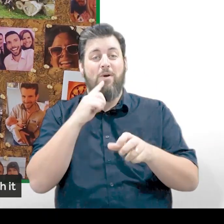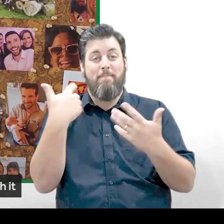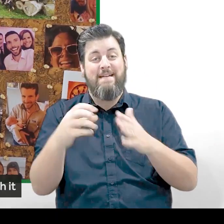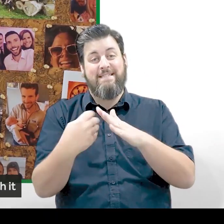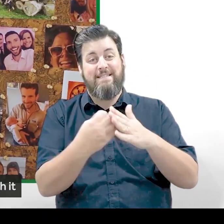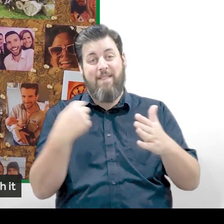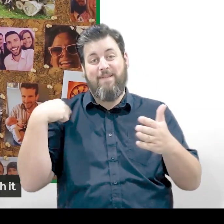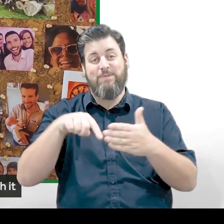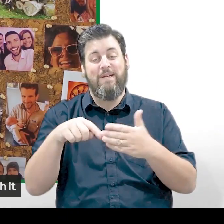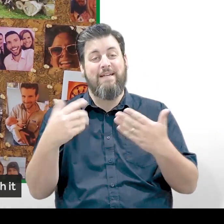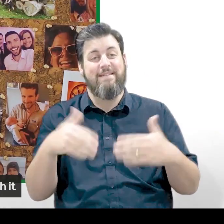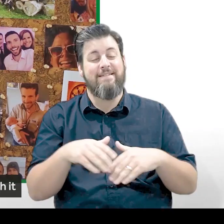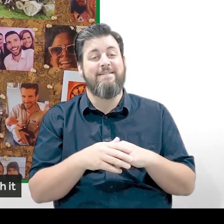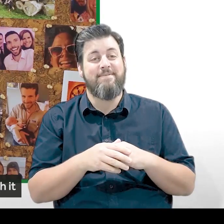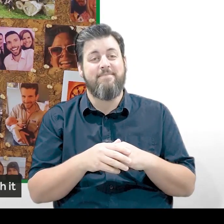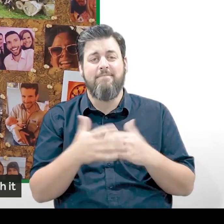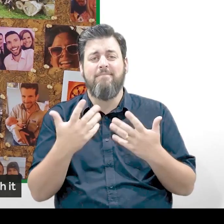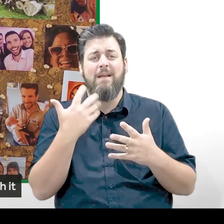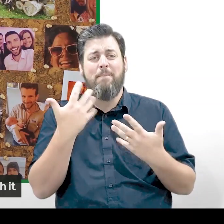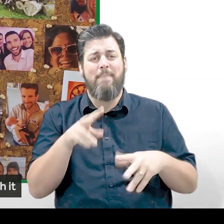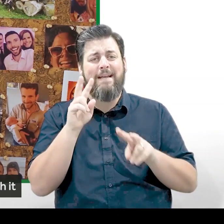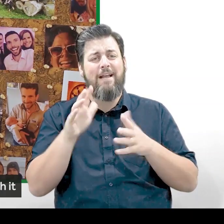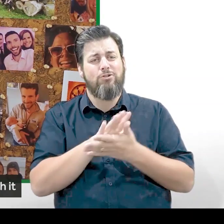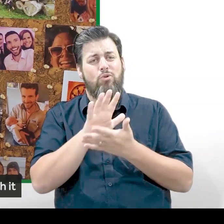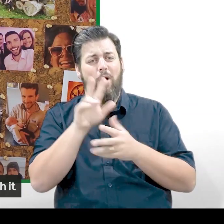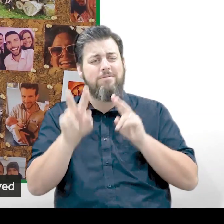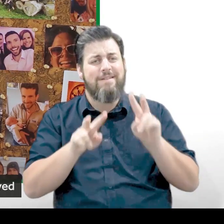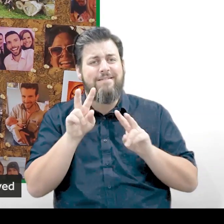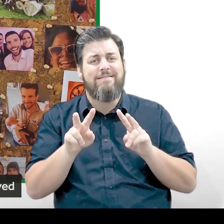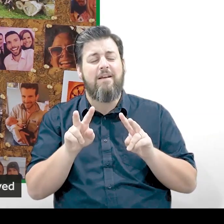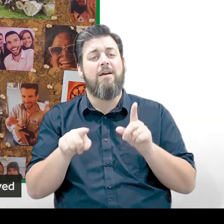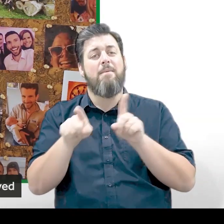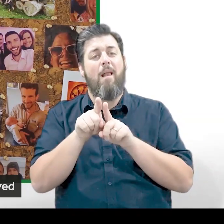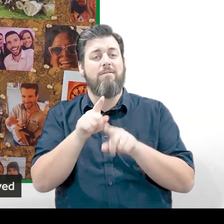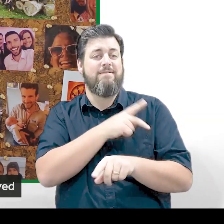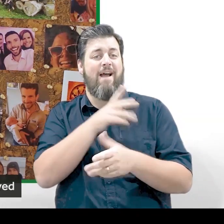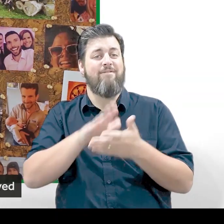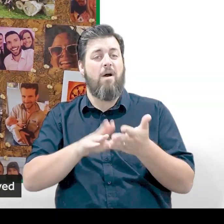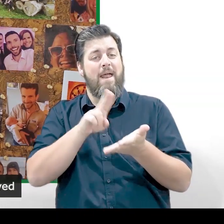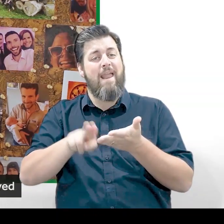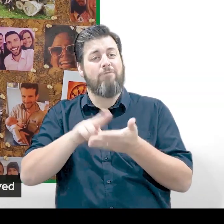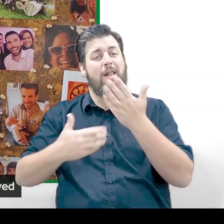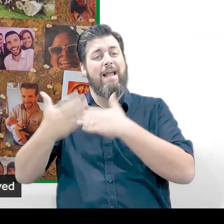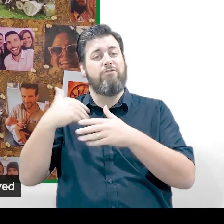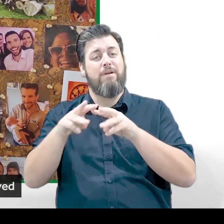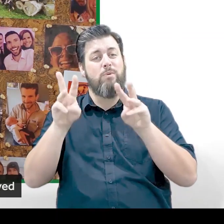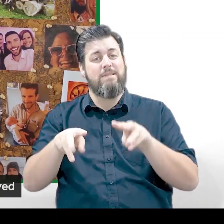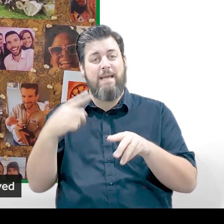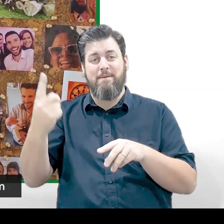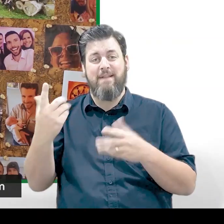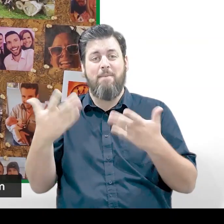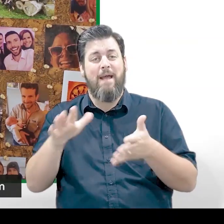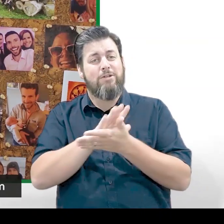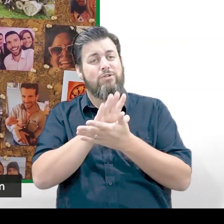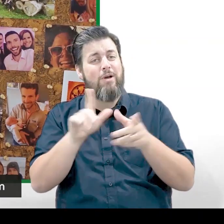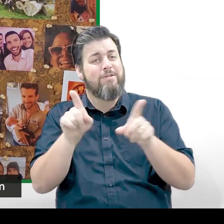to us over the past week. We've really enjoyed looking through it and I know that colleagues from the Natural History Museum have enjoyed